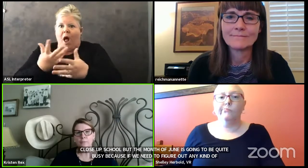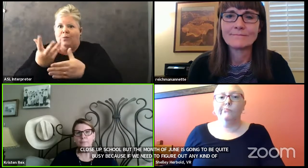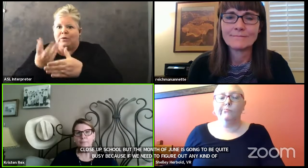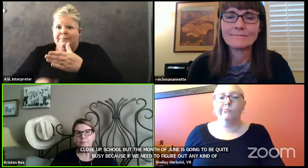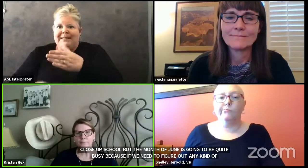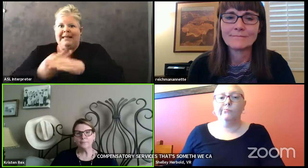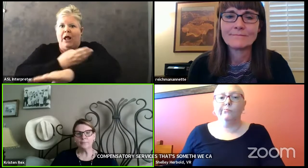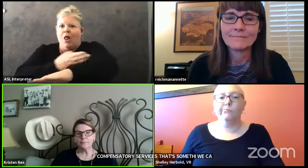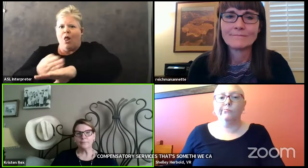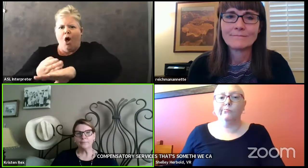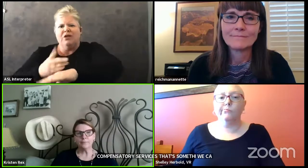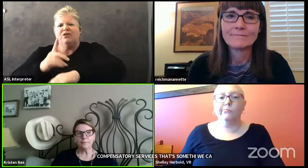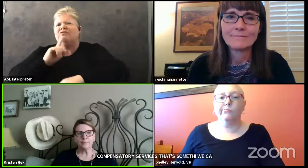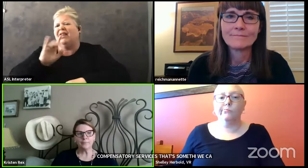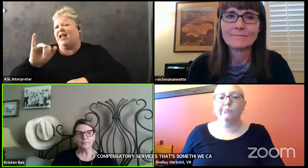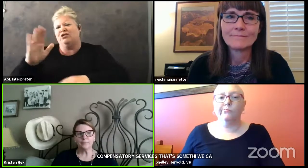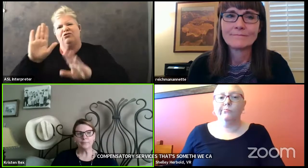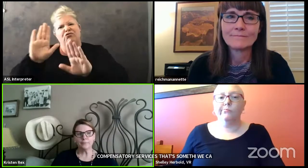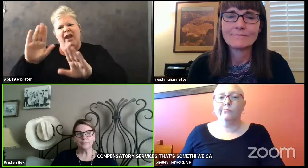question.